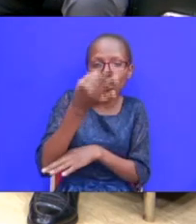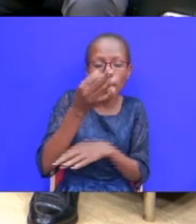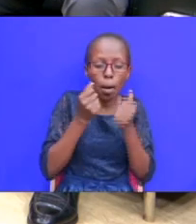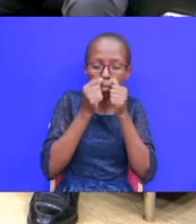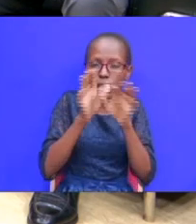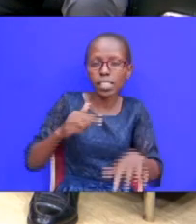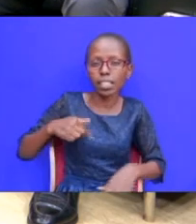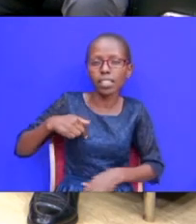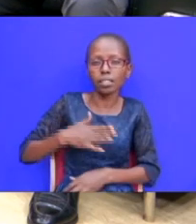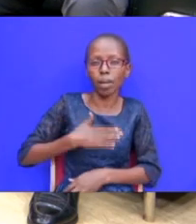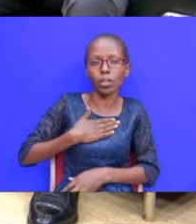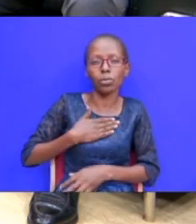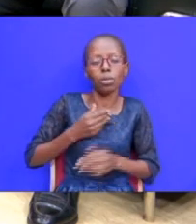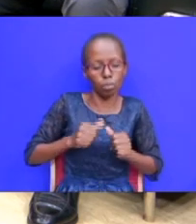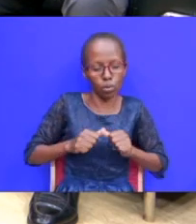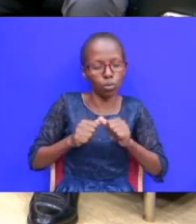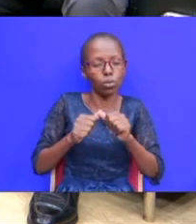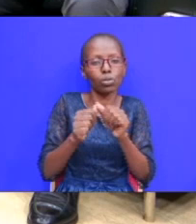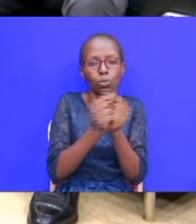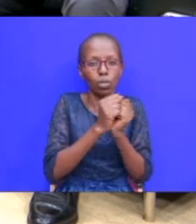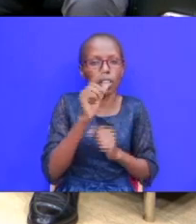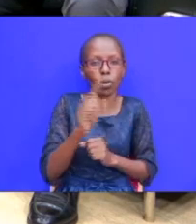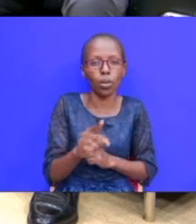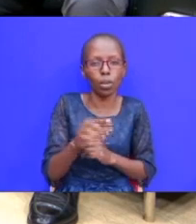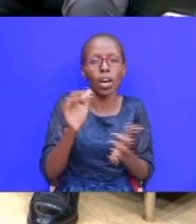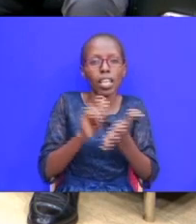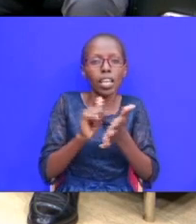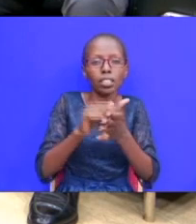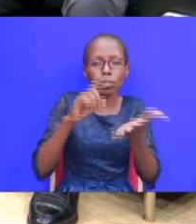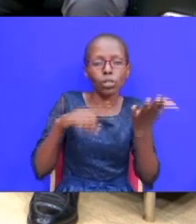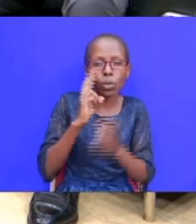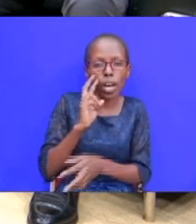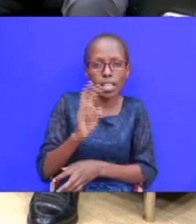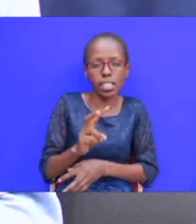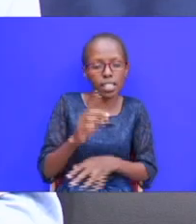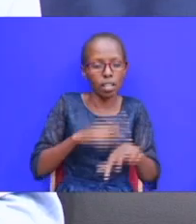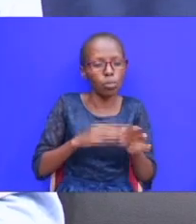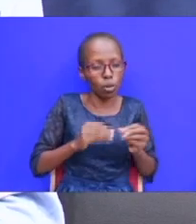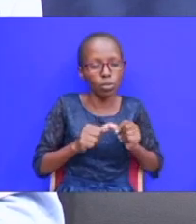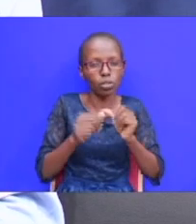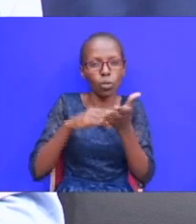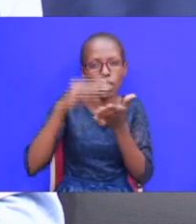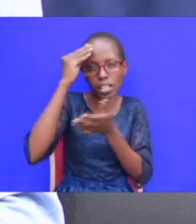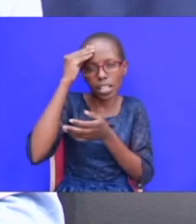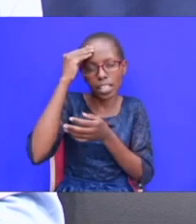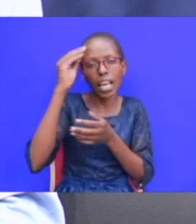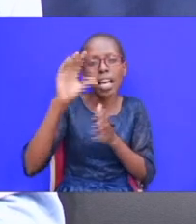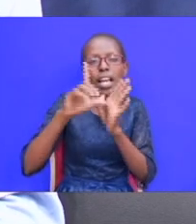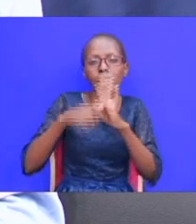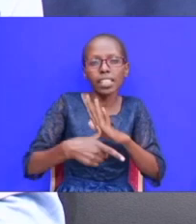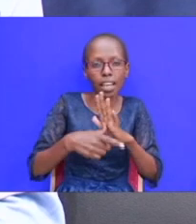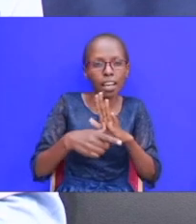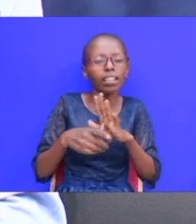are going to prevail upon you amen so that's what you are seeing even as we continue the study that later on he reconciles with this